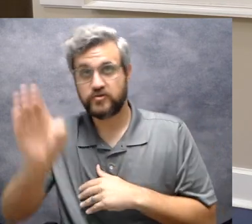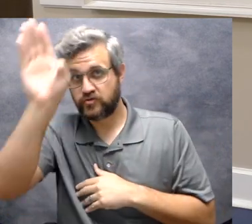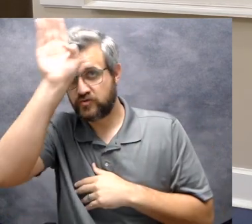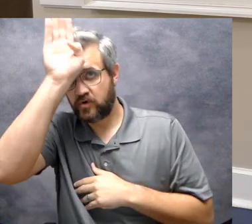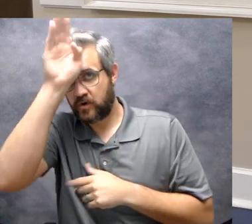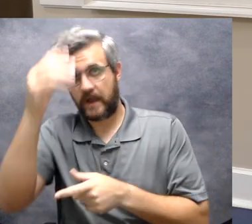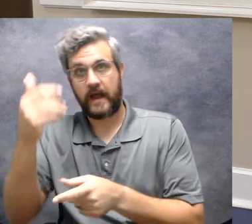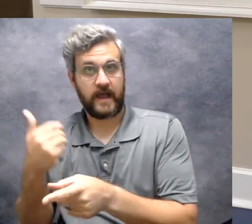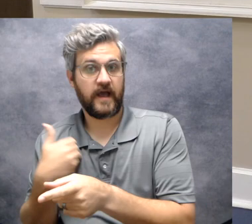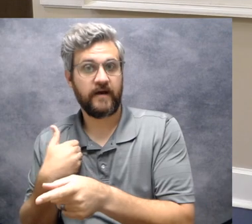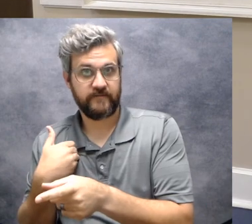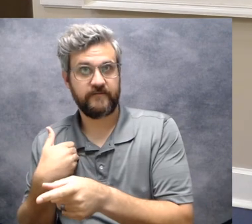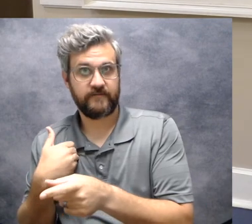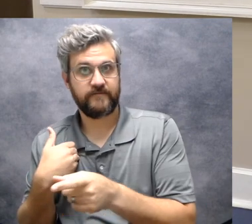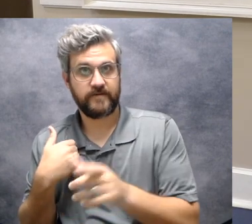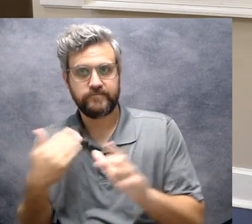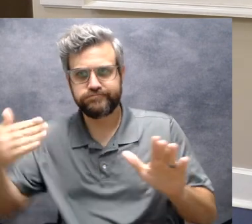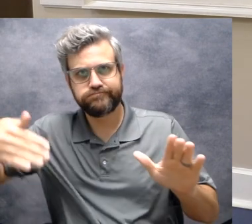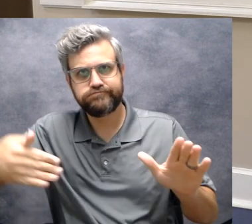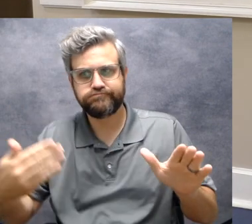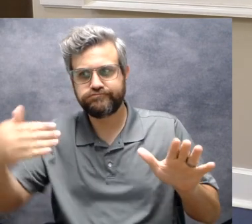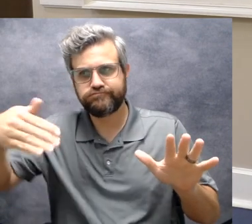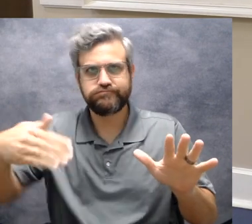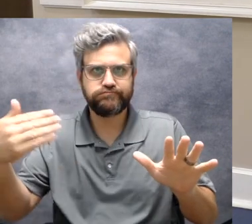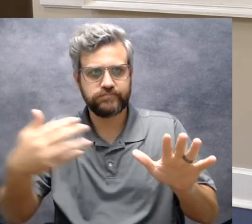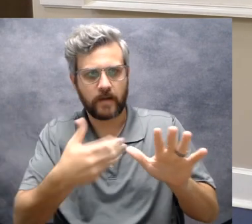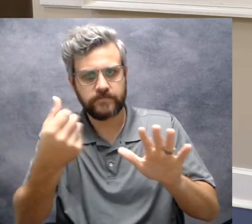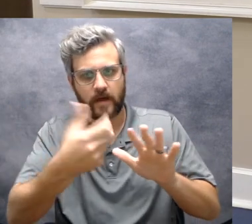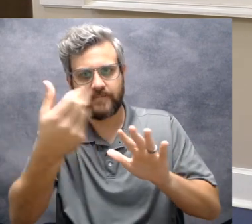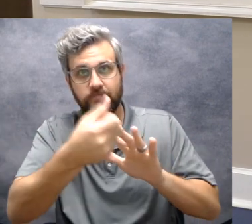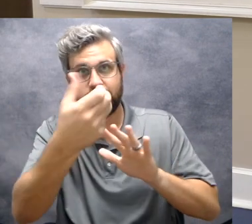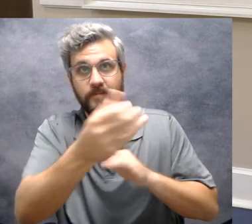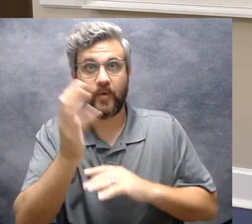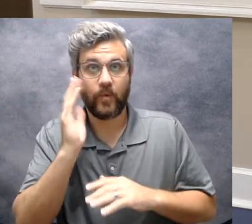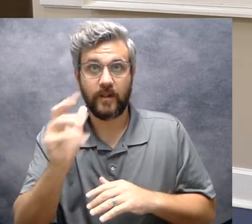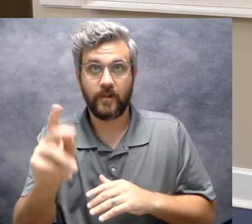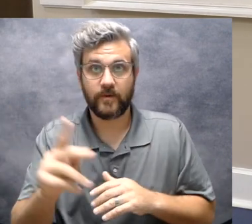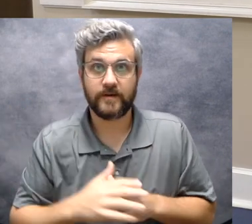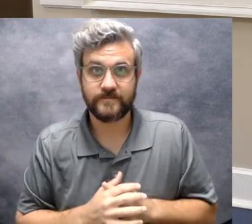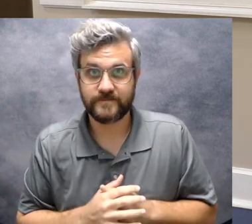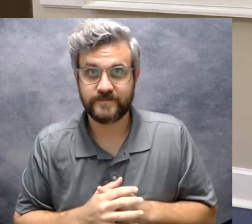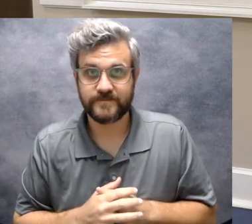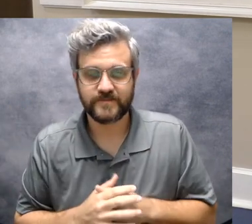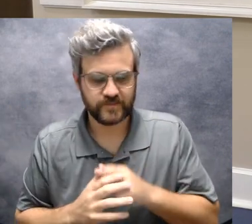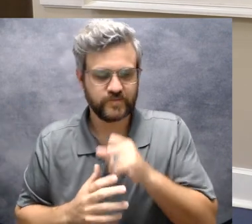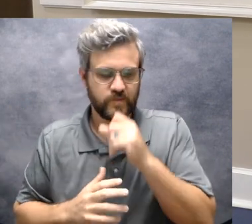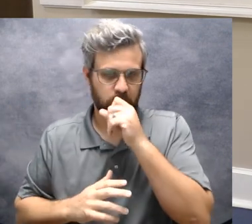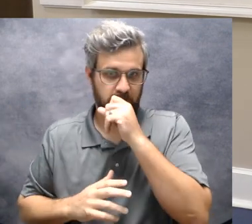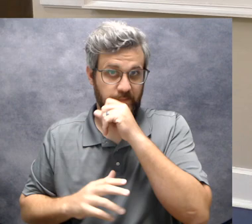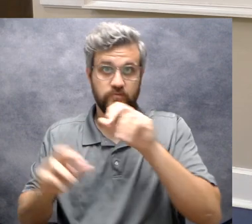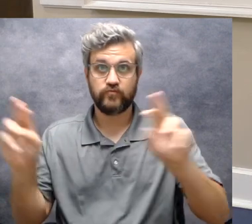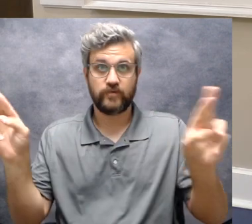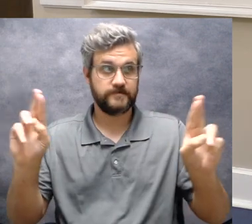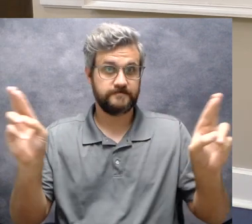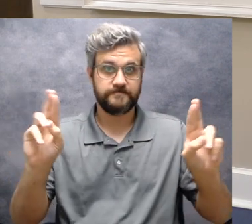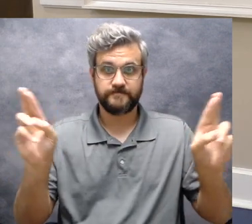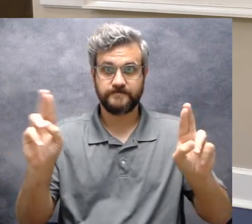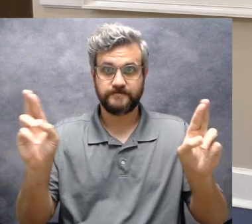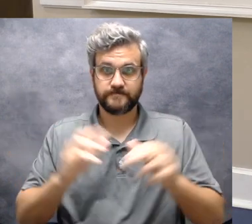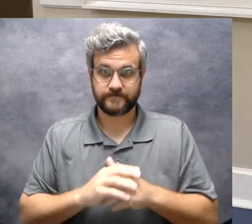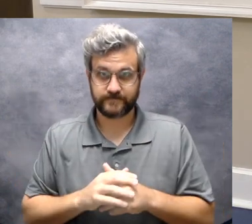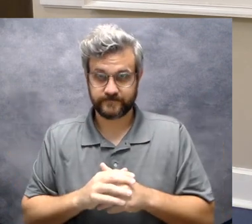shark here and he's gonna dive in to get the little fishy okay so are you ready